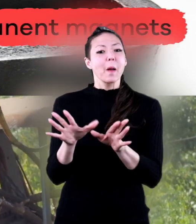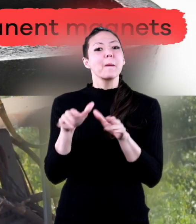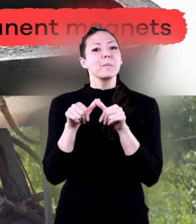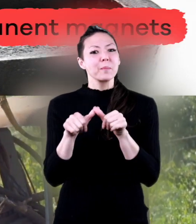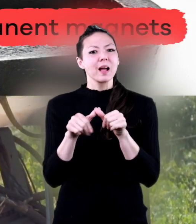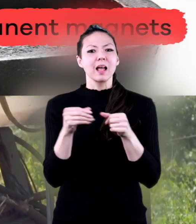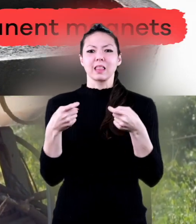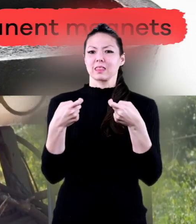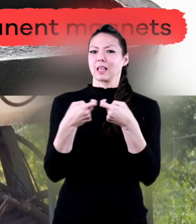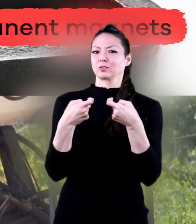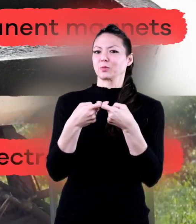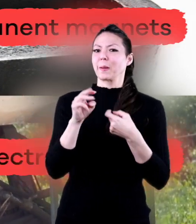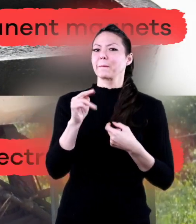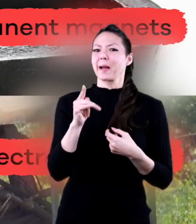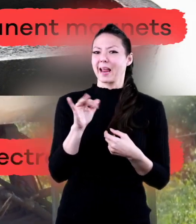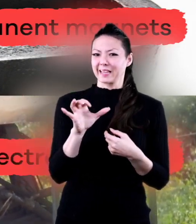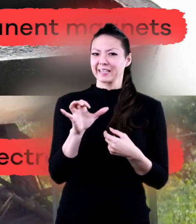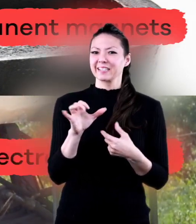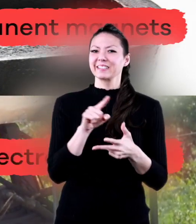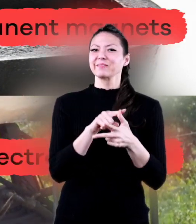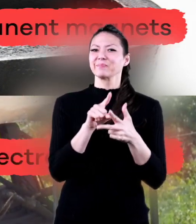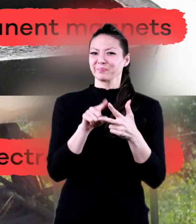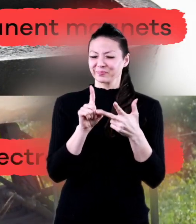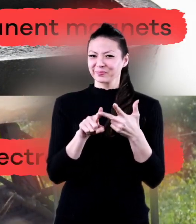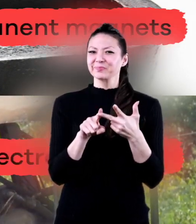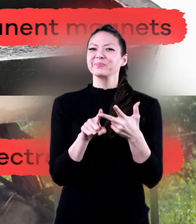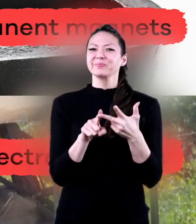permanent, and electromagnetic.